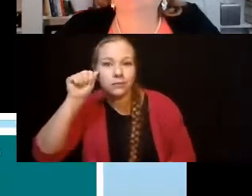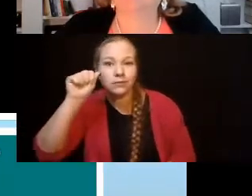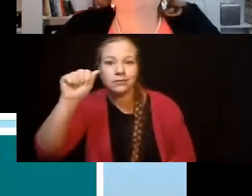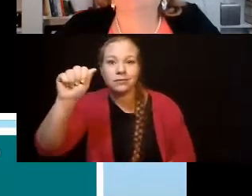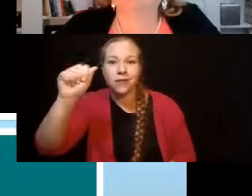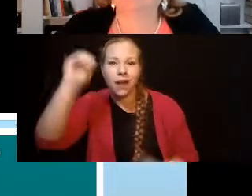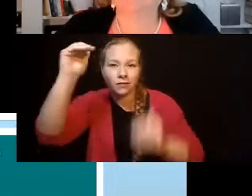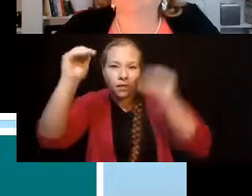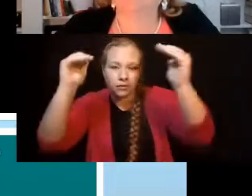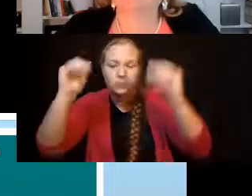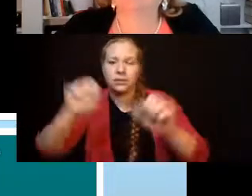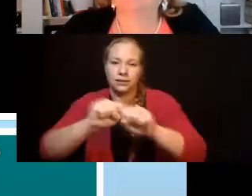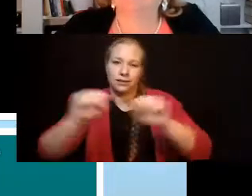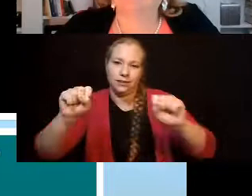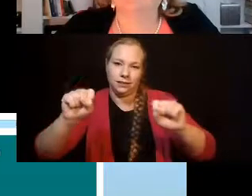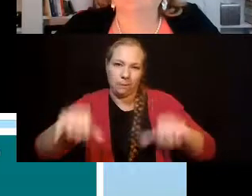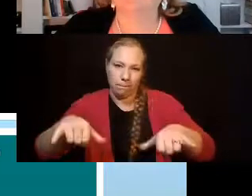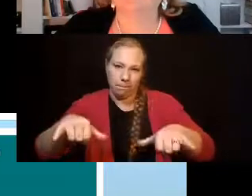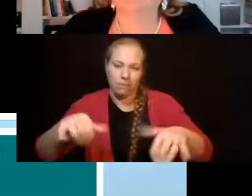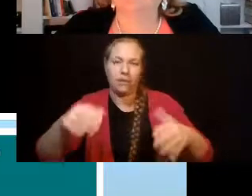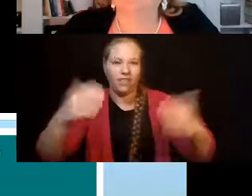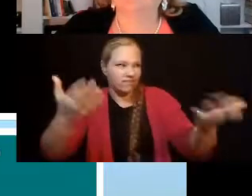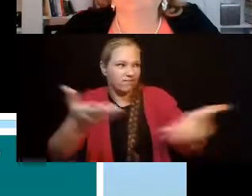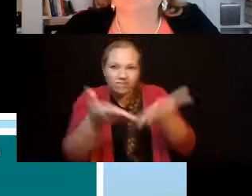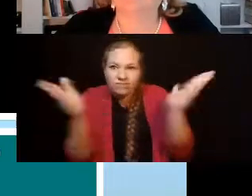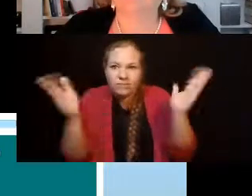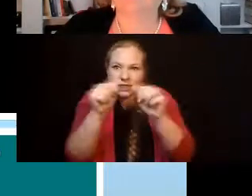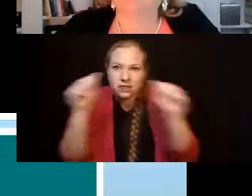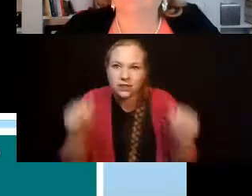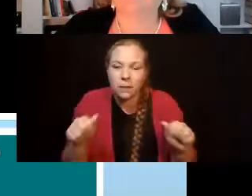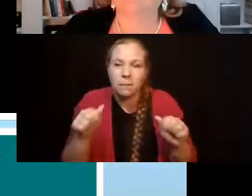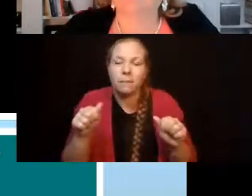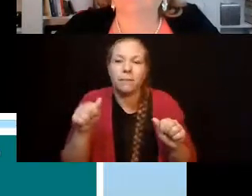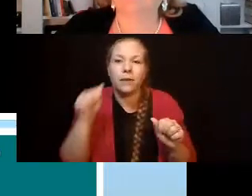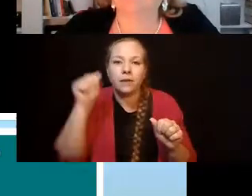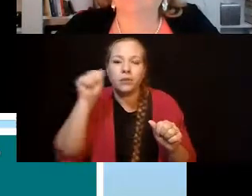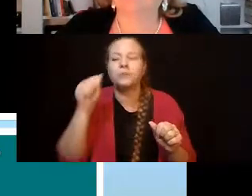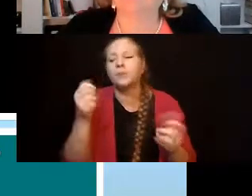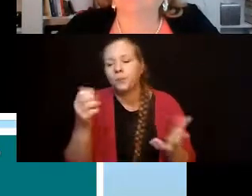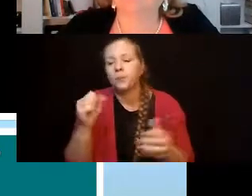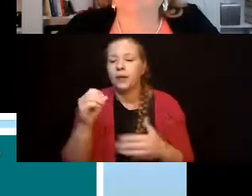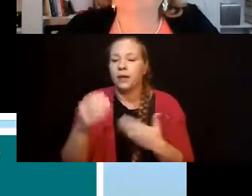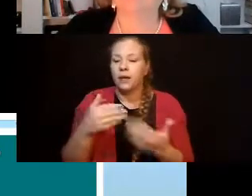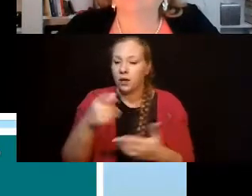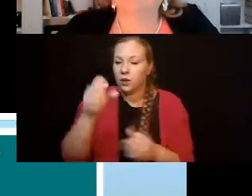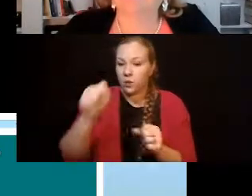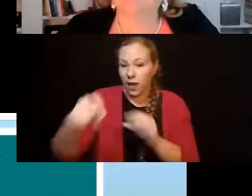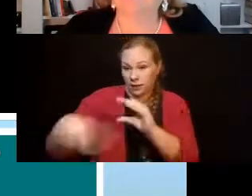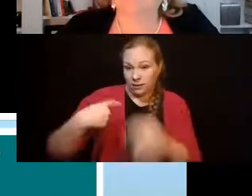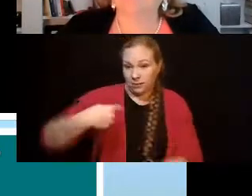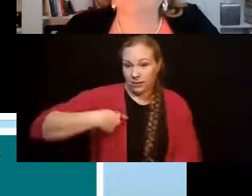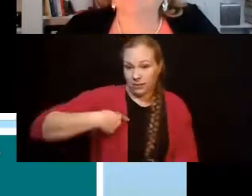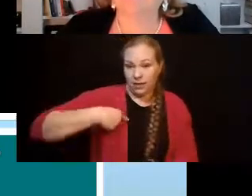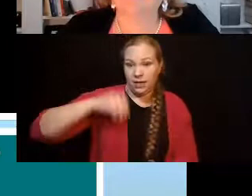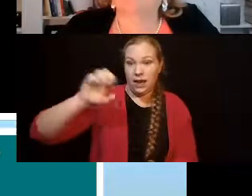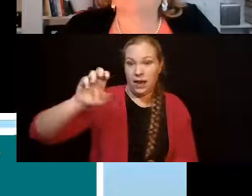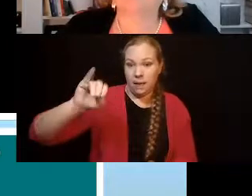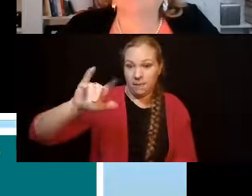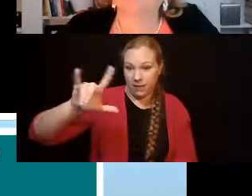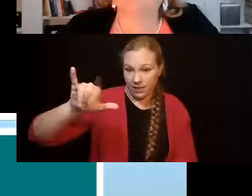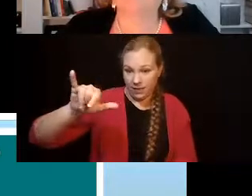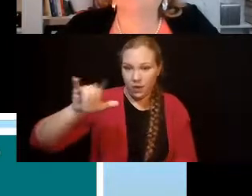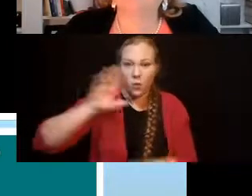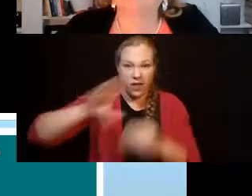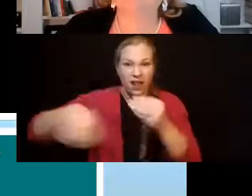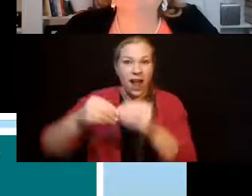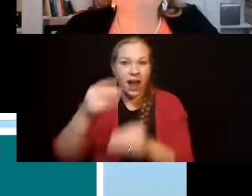Emily, at GoWise. I'll put that in the chat. Or Beth, if you need help getting registered or can't find these events. So,